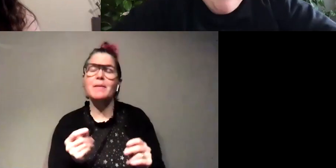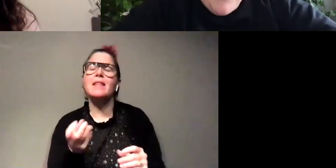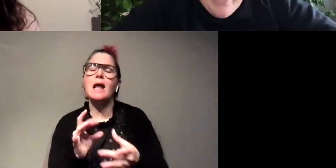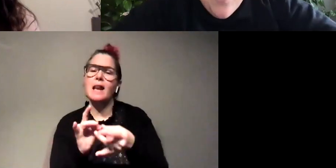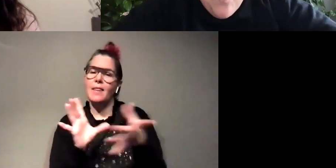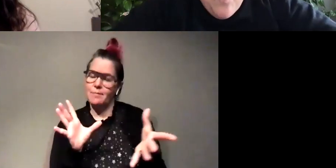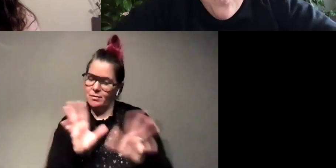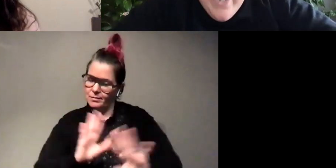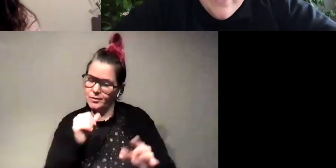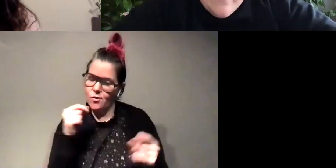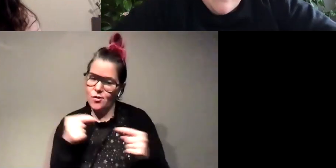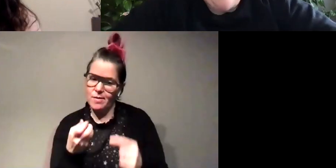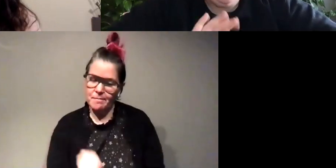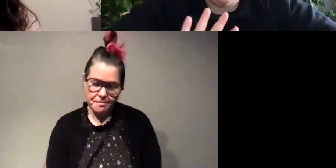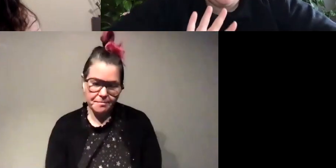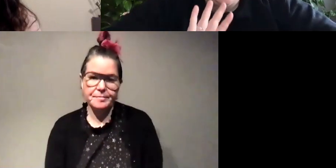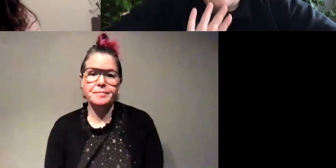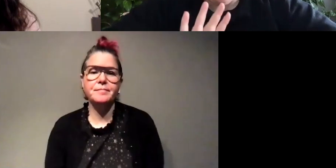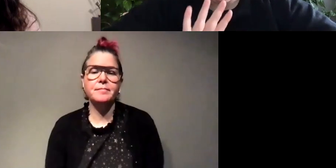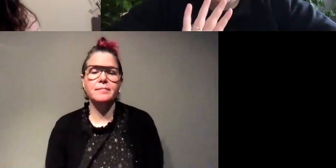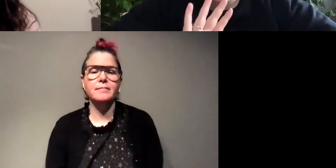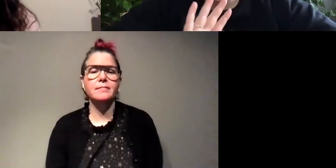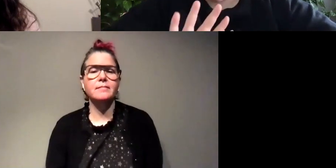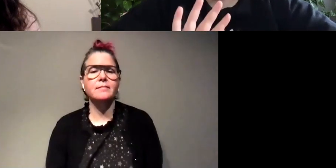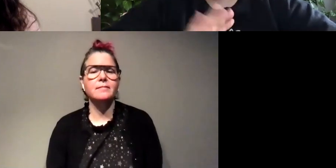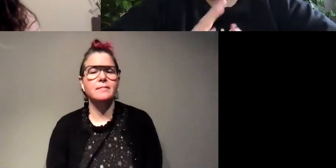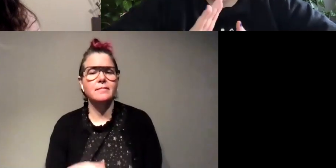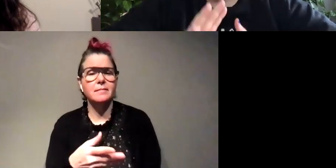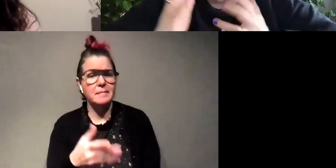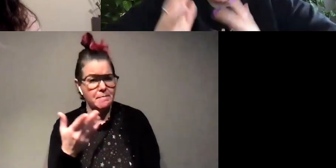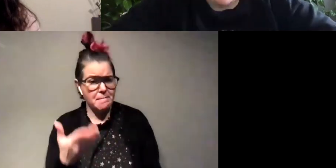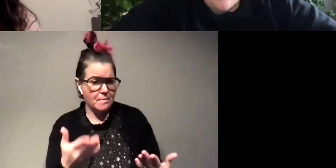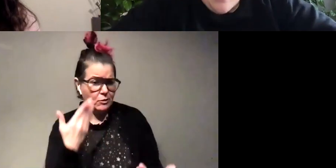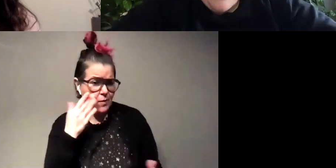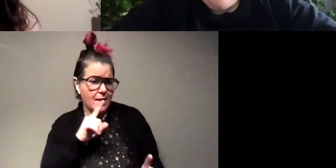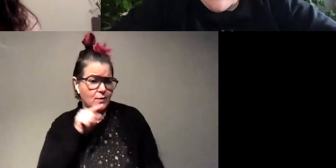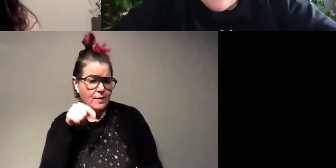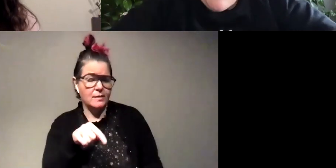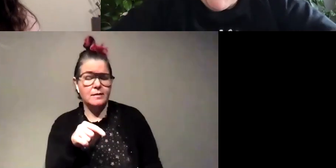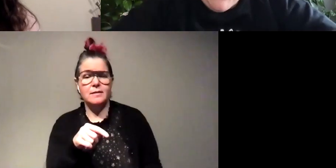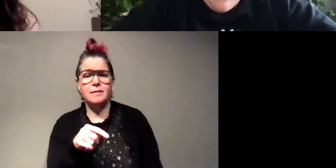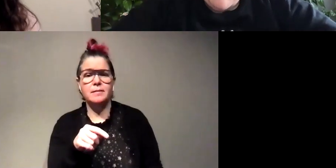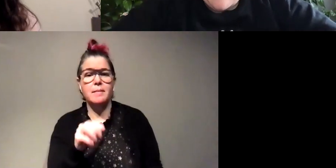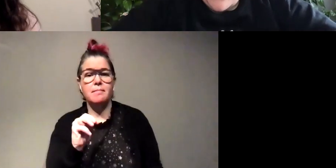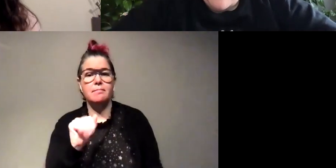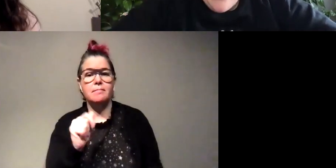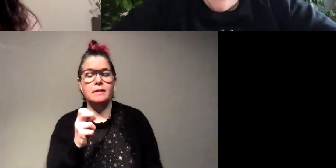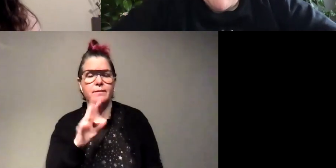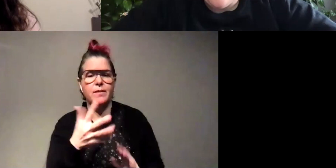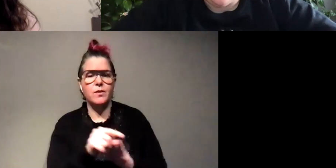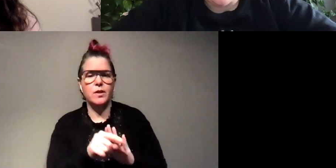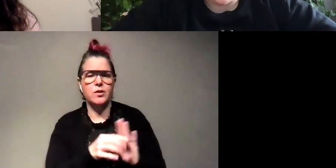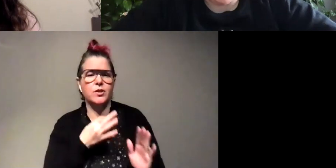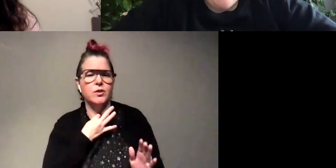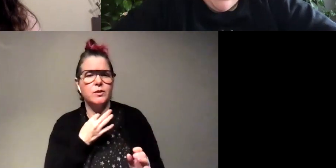um okay what i don't know this is i don't expect necessarily you to know the answer to this but uh mason from fifth grade would like to know what